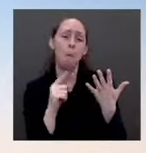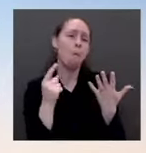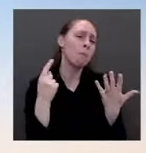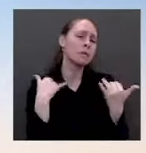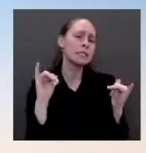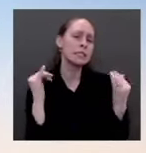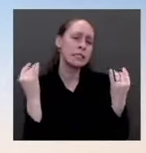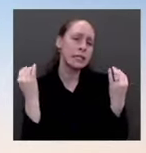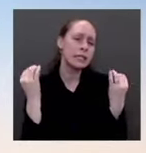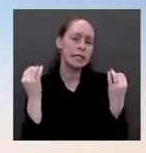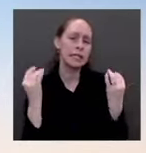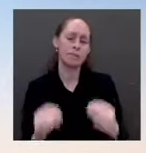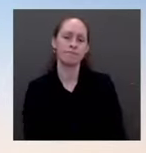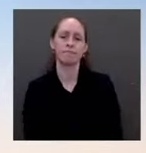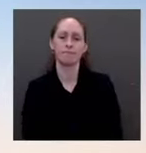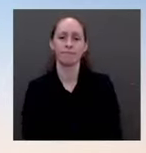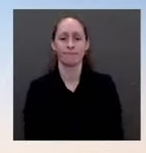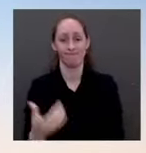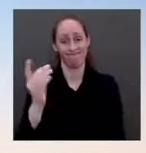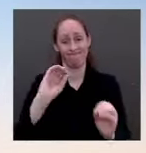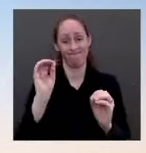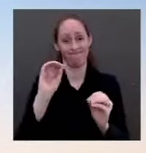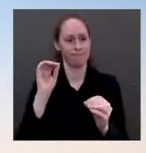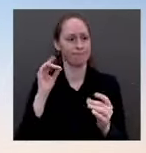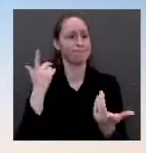preview on that front. It's really being led by Ambassador Tai. And then finally, on Iran.